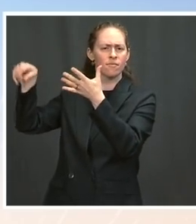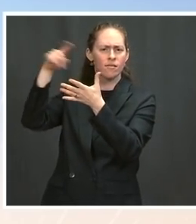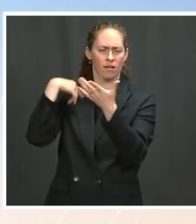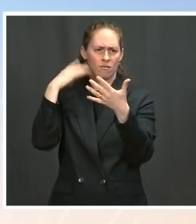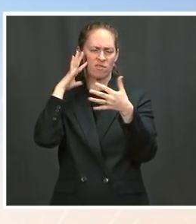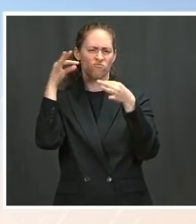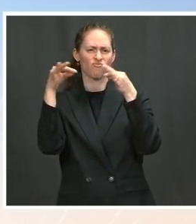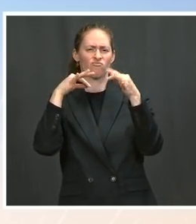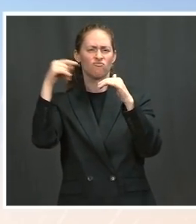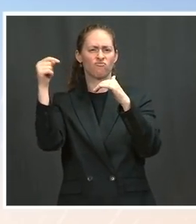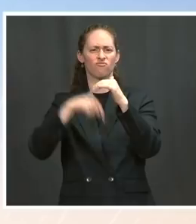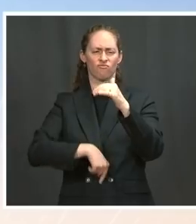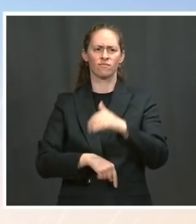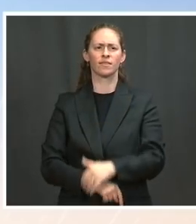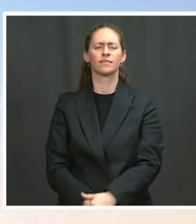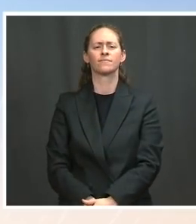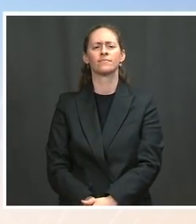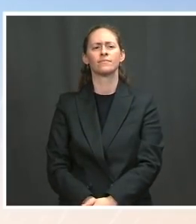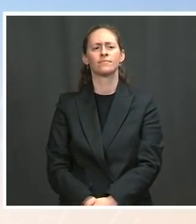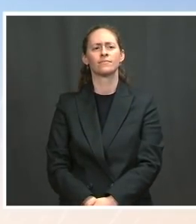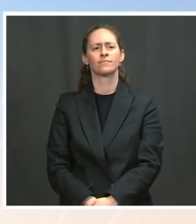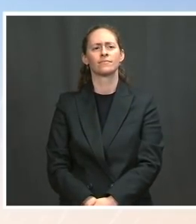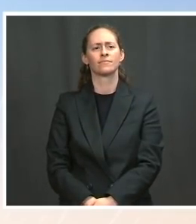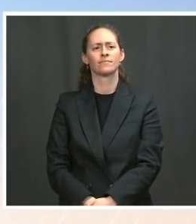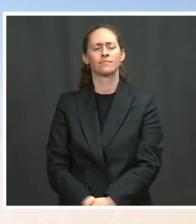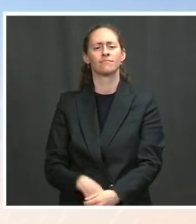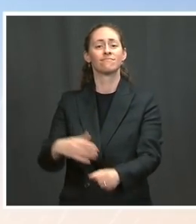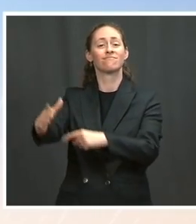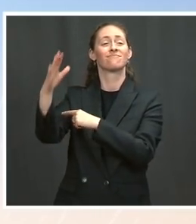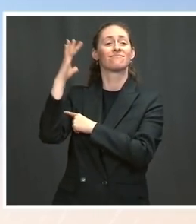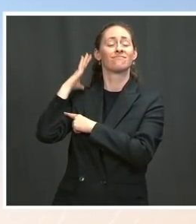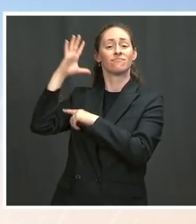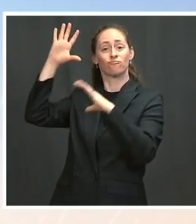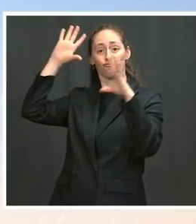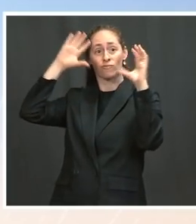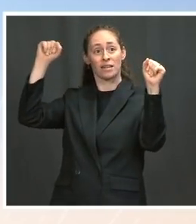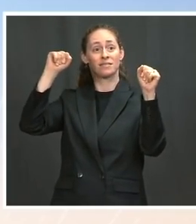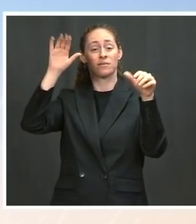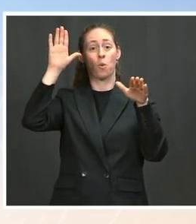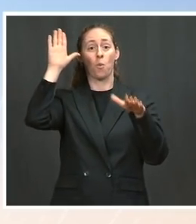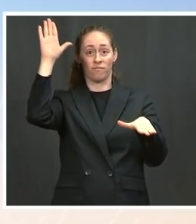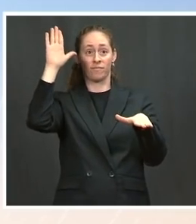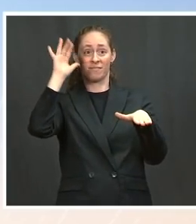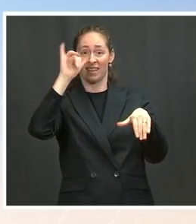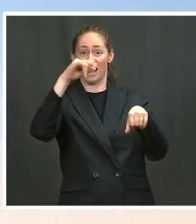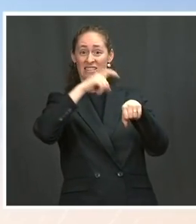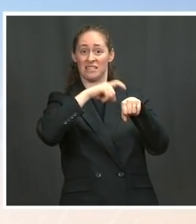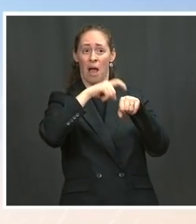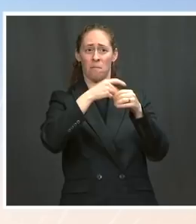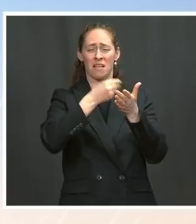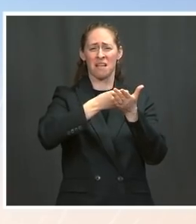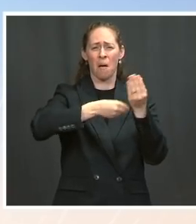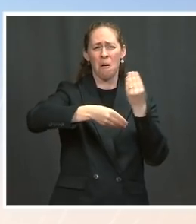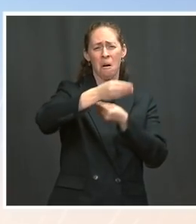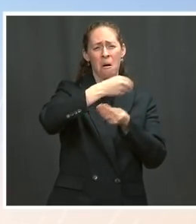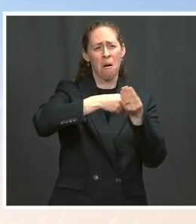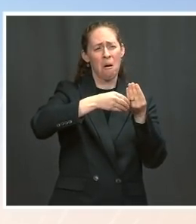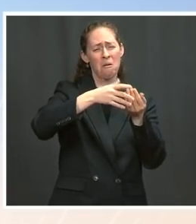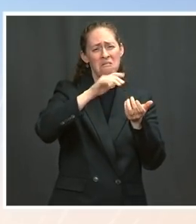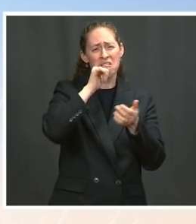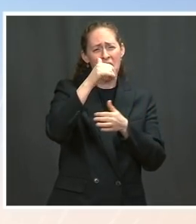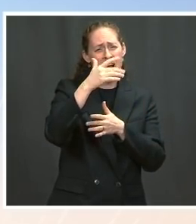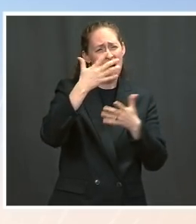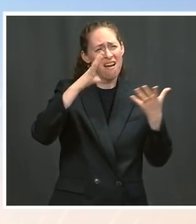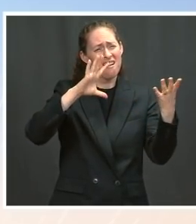was in a state of crisis. Our most pressing concern was providing a lifeline for Americans suffering